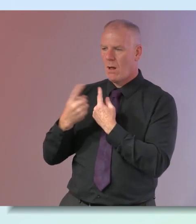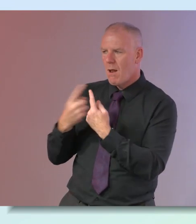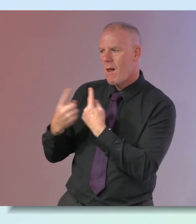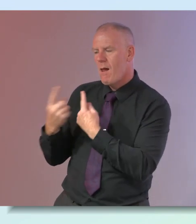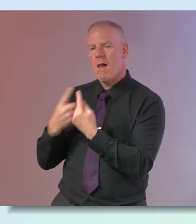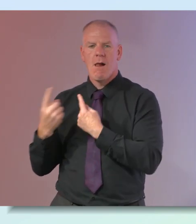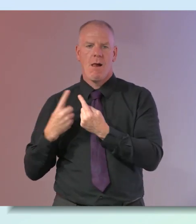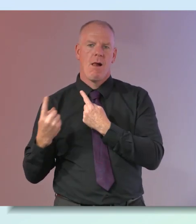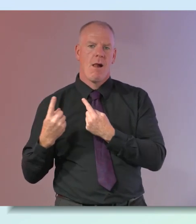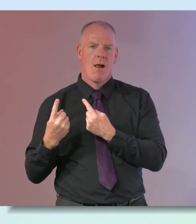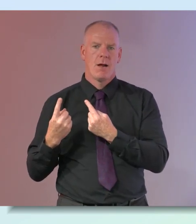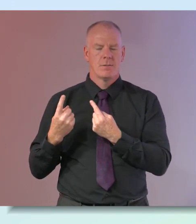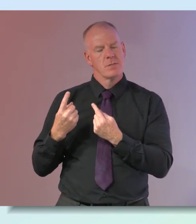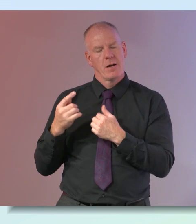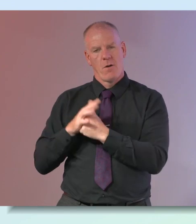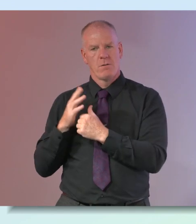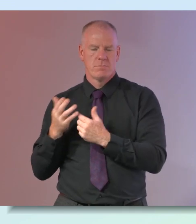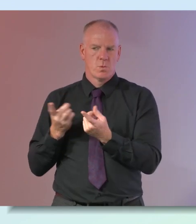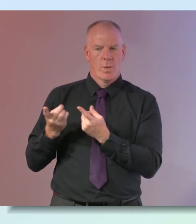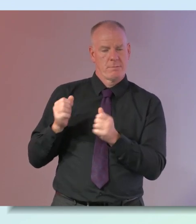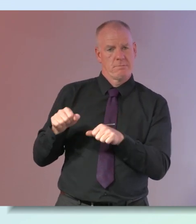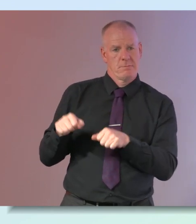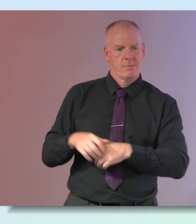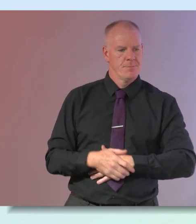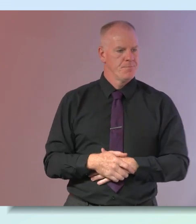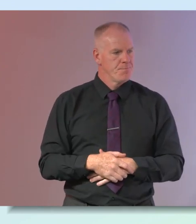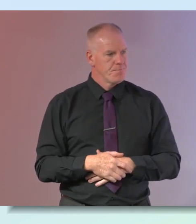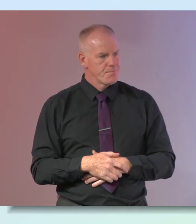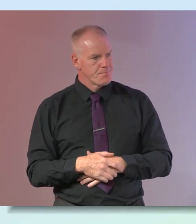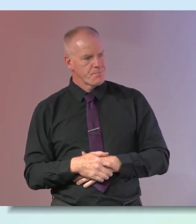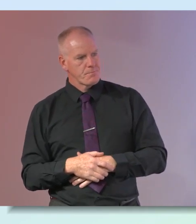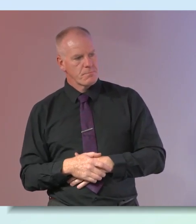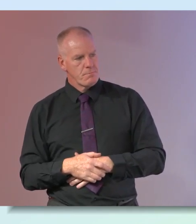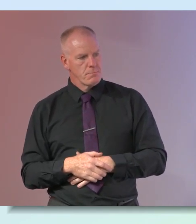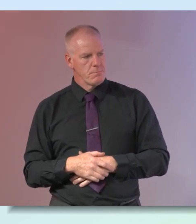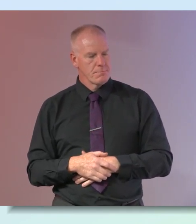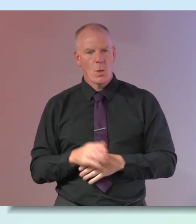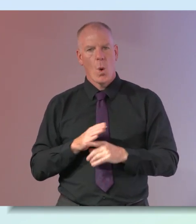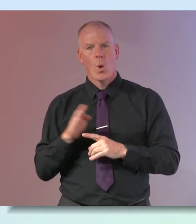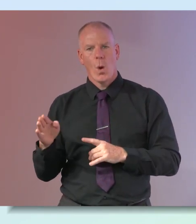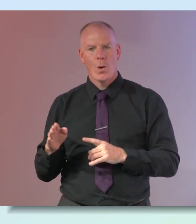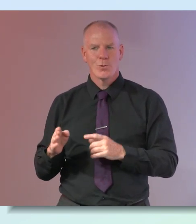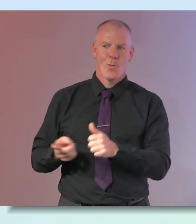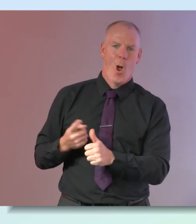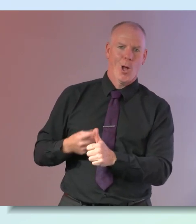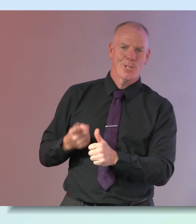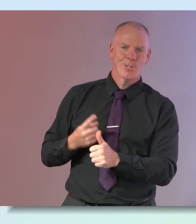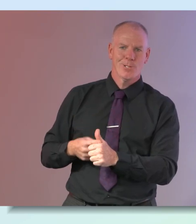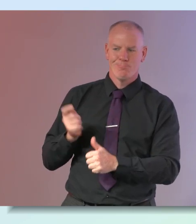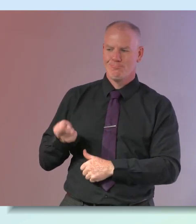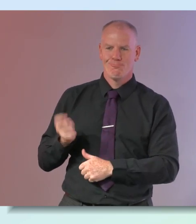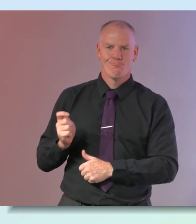kind of a go to an outlet an outlet yeah yeah how important is socialization i'll go to the march it's true go to the march the march